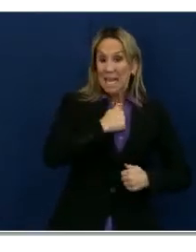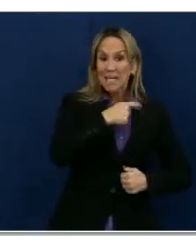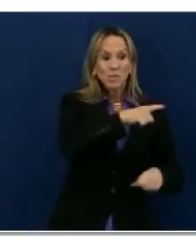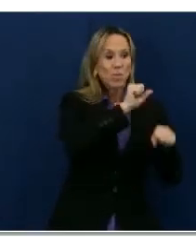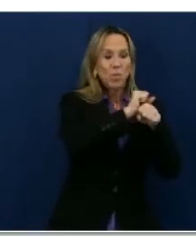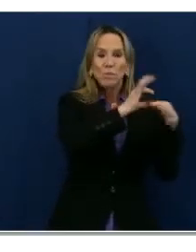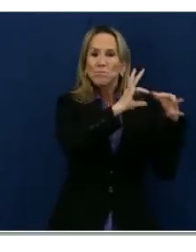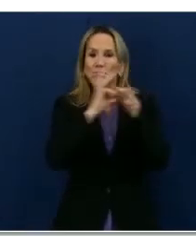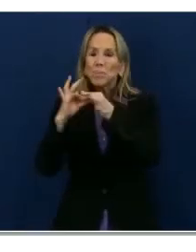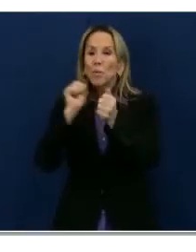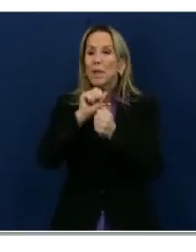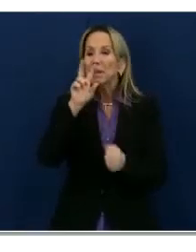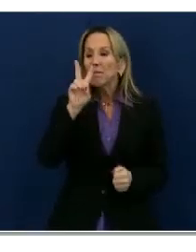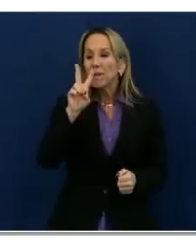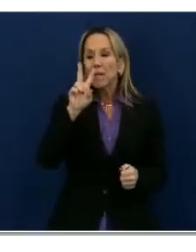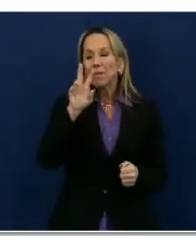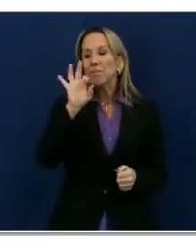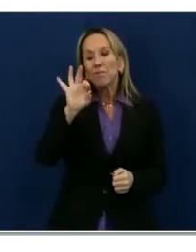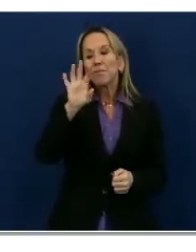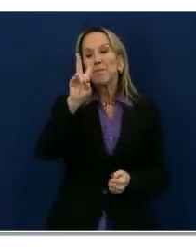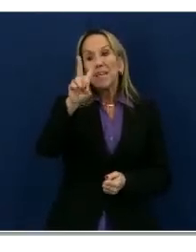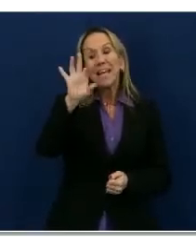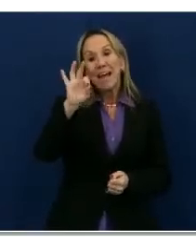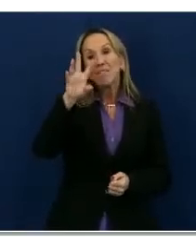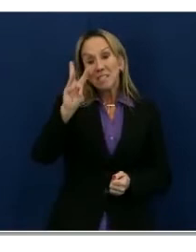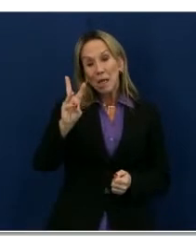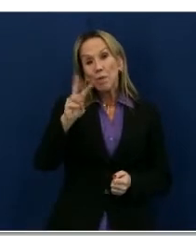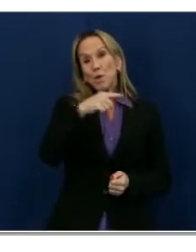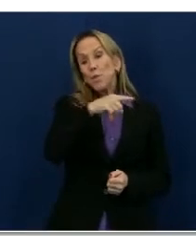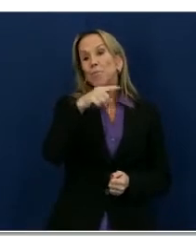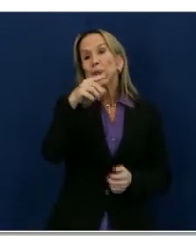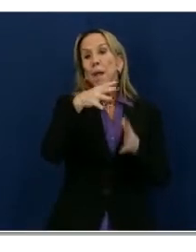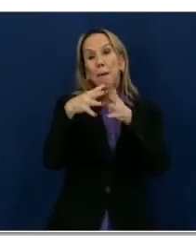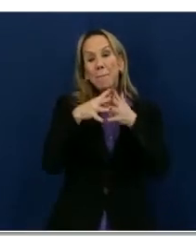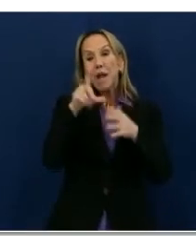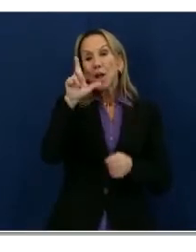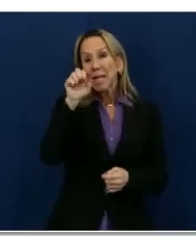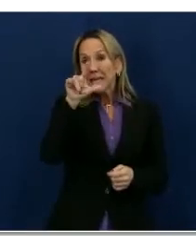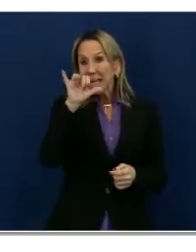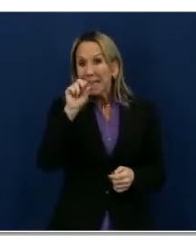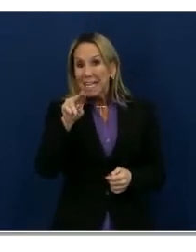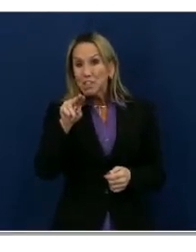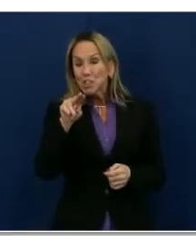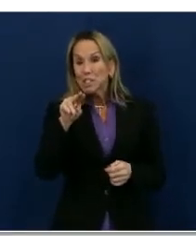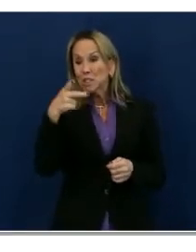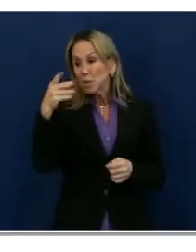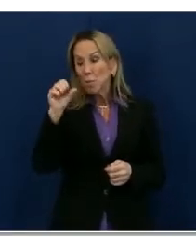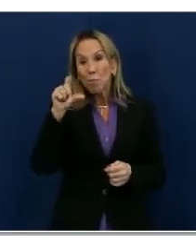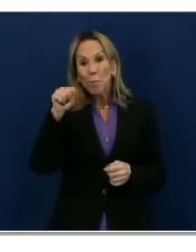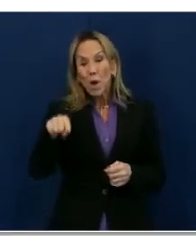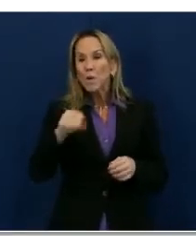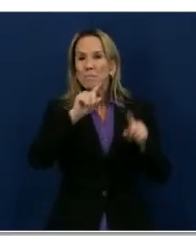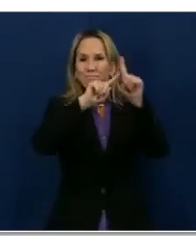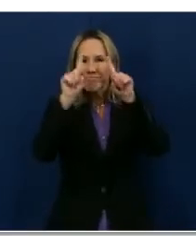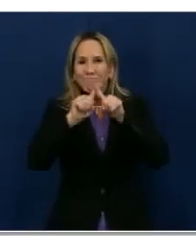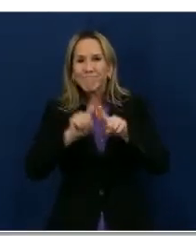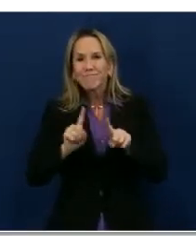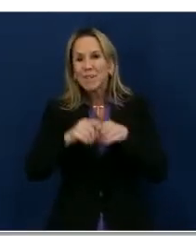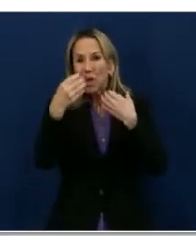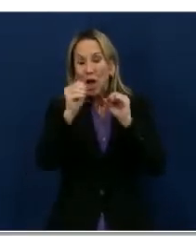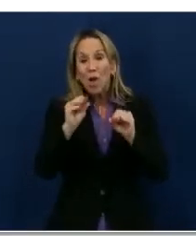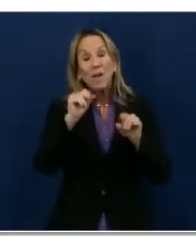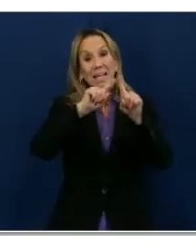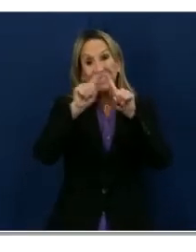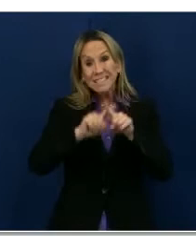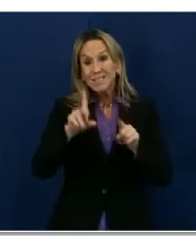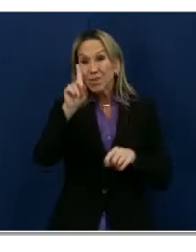VFW, the American Legion Post, the VA, hospital VA regional offices, as well as 164 different veteran